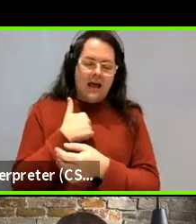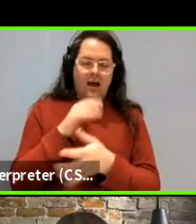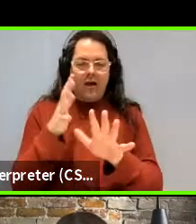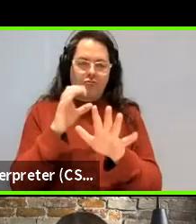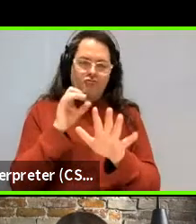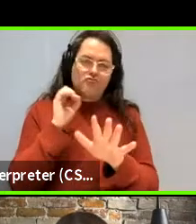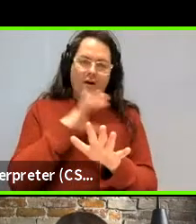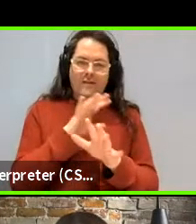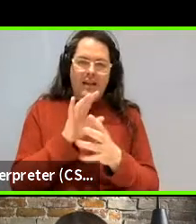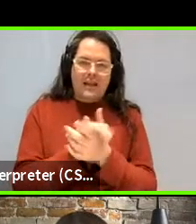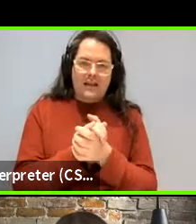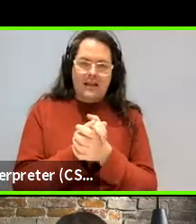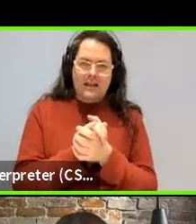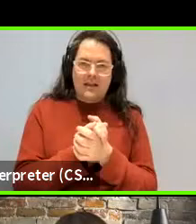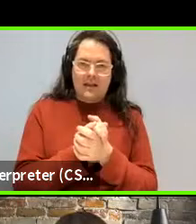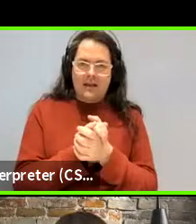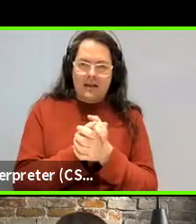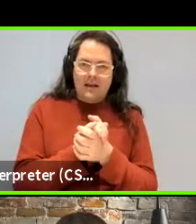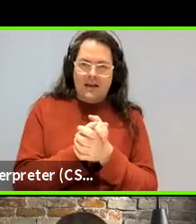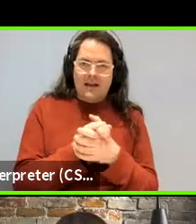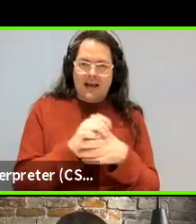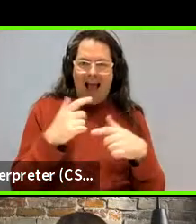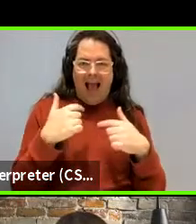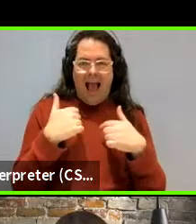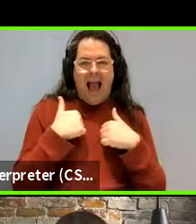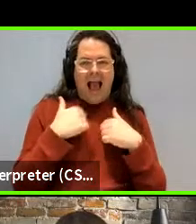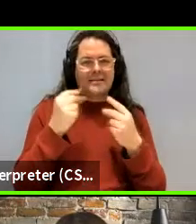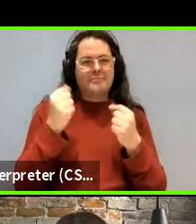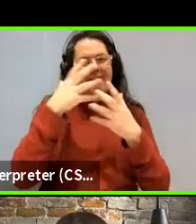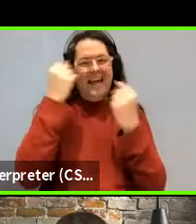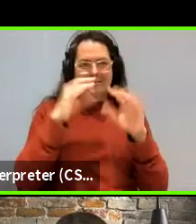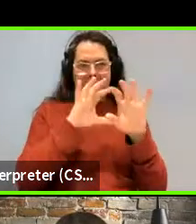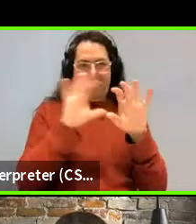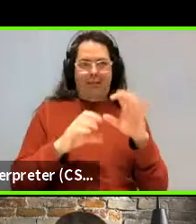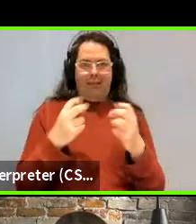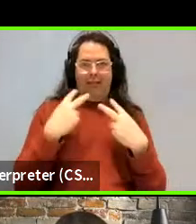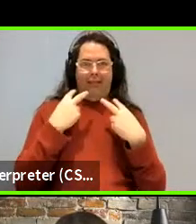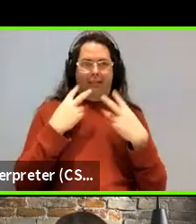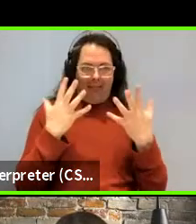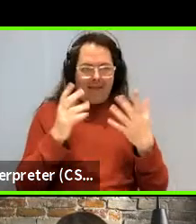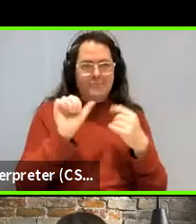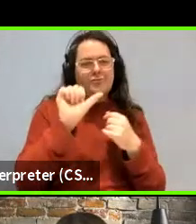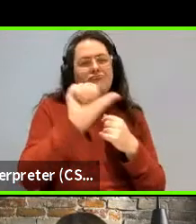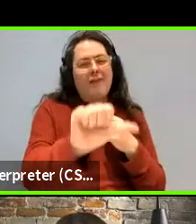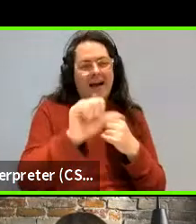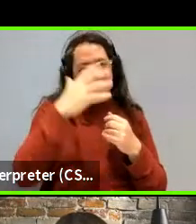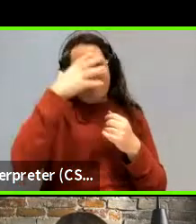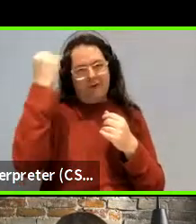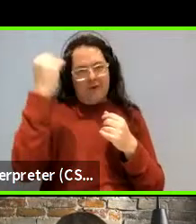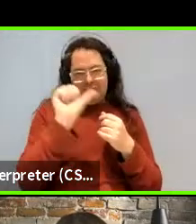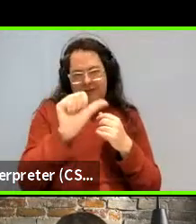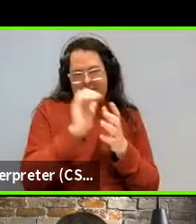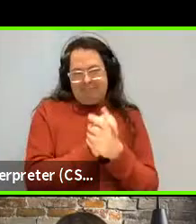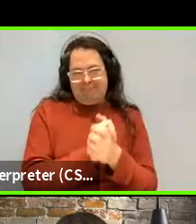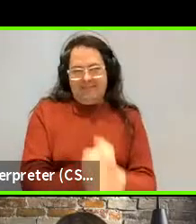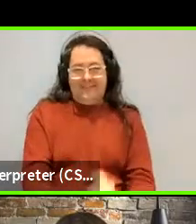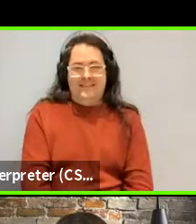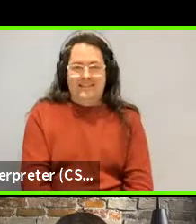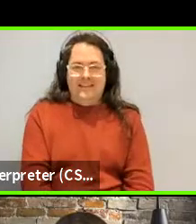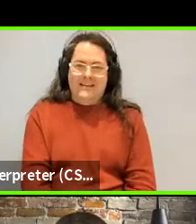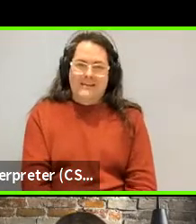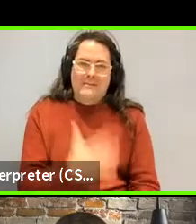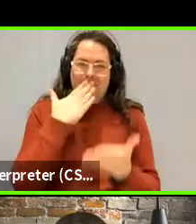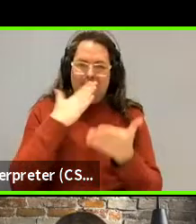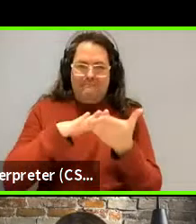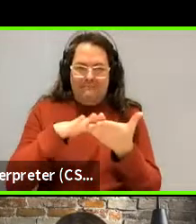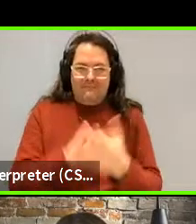in the context of all these people and all over. I forget stuff, but you're absolutely right, Martin. I apologize for not remembering some stuff on top of my